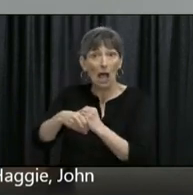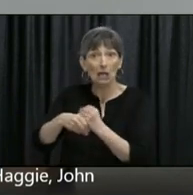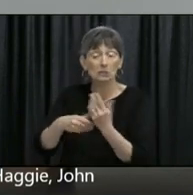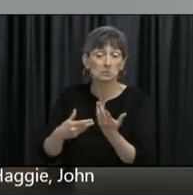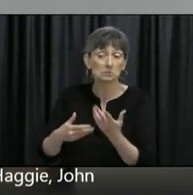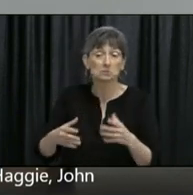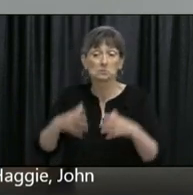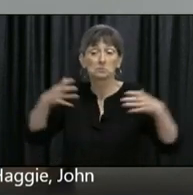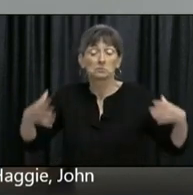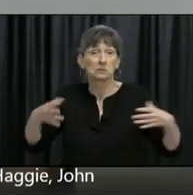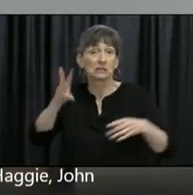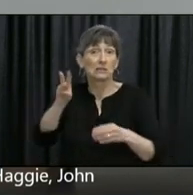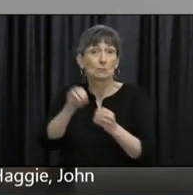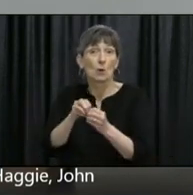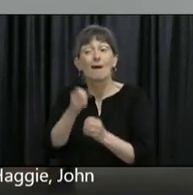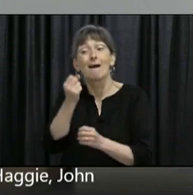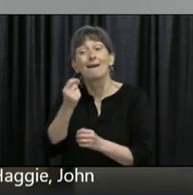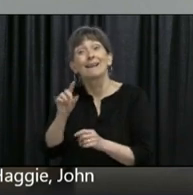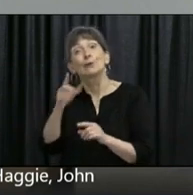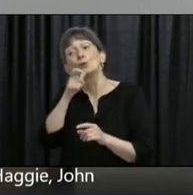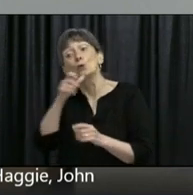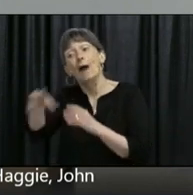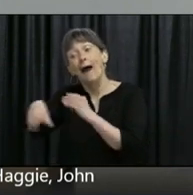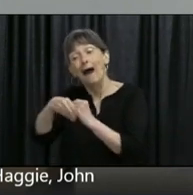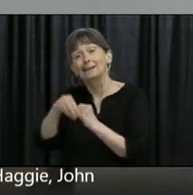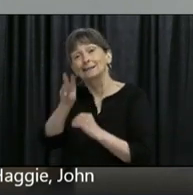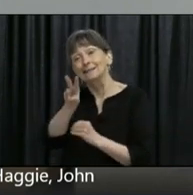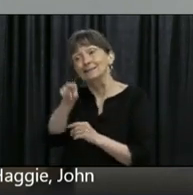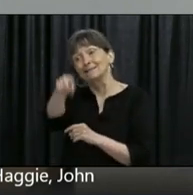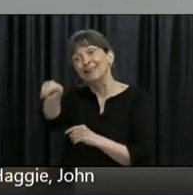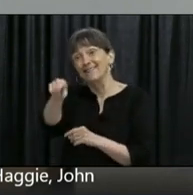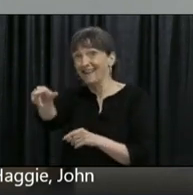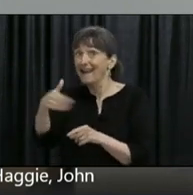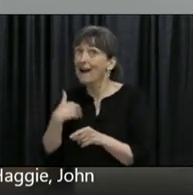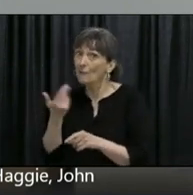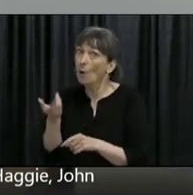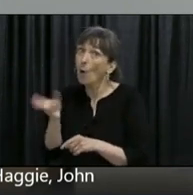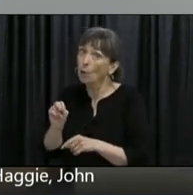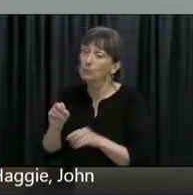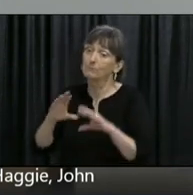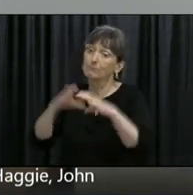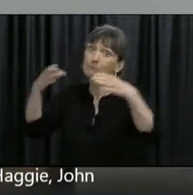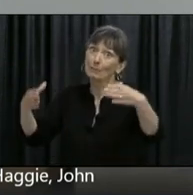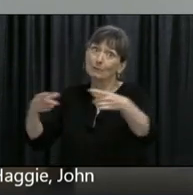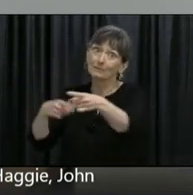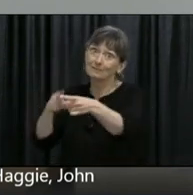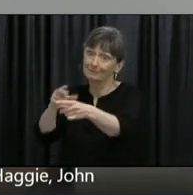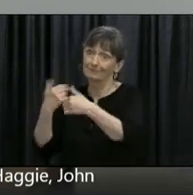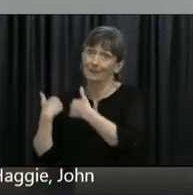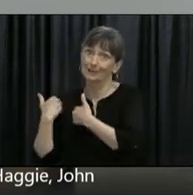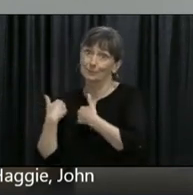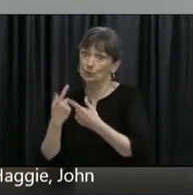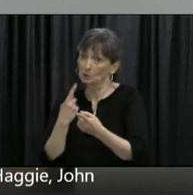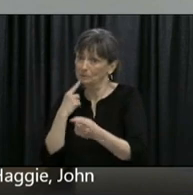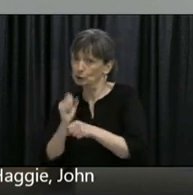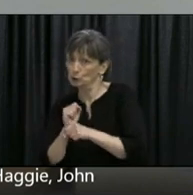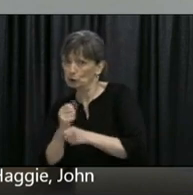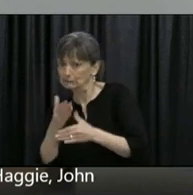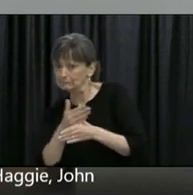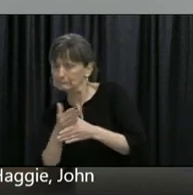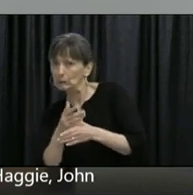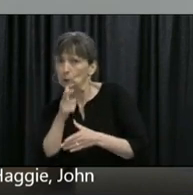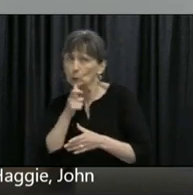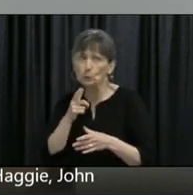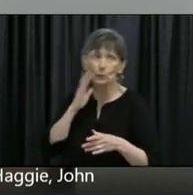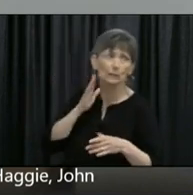then bear in mind they do have bubbles of their own and you have to do it in a responsible way. And that is a matter of your choice